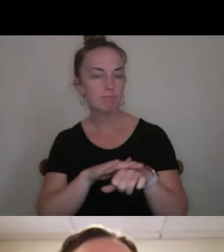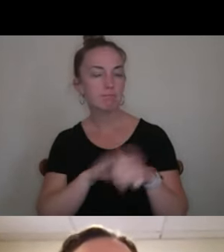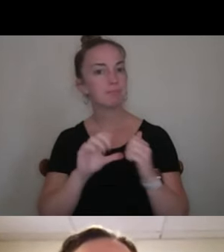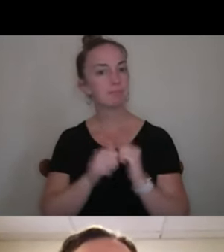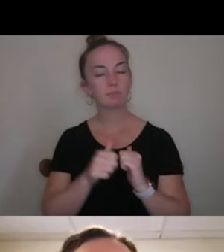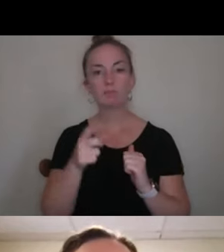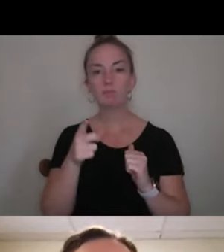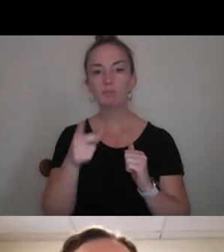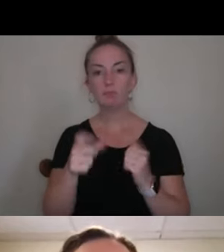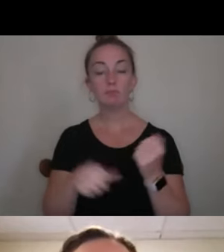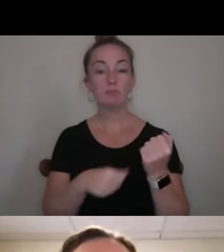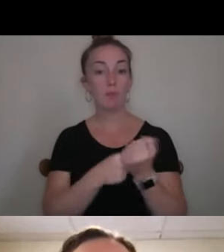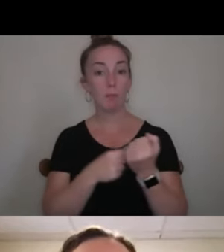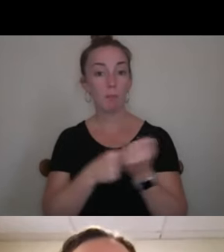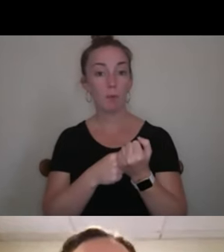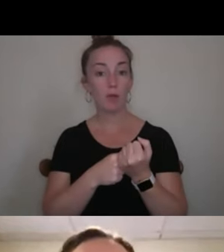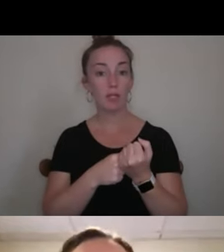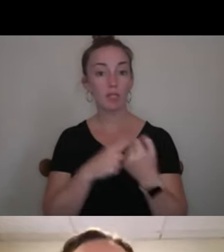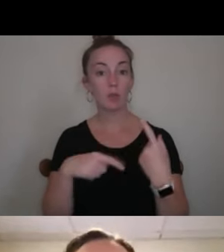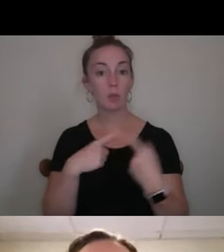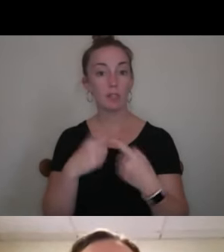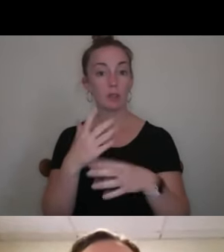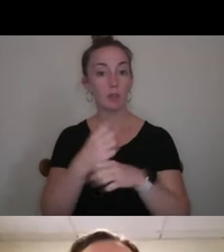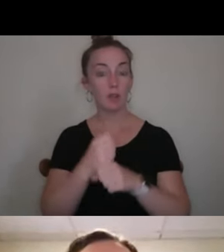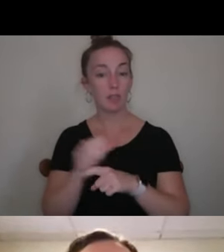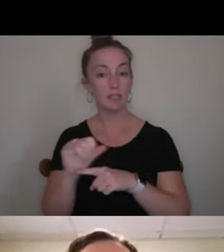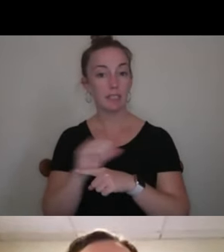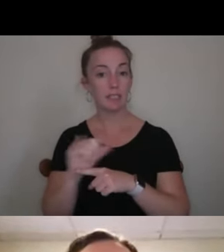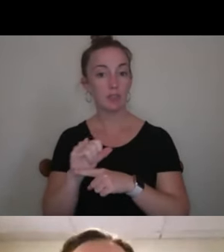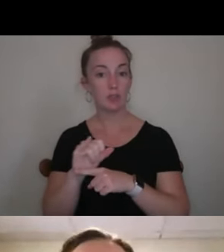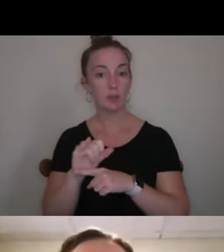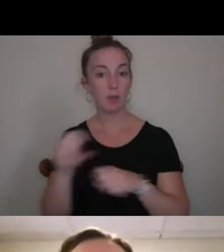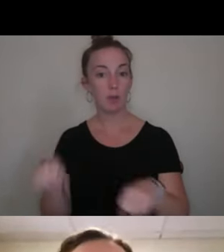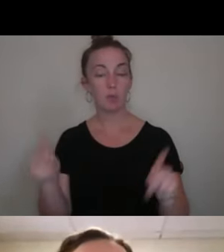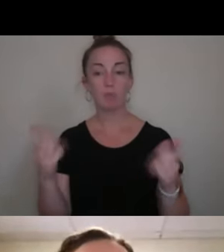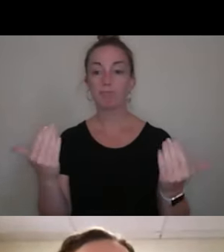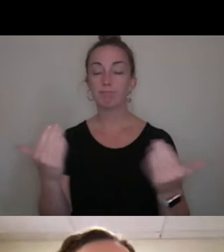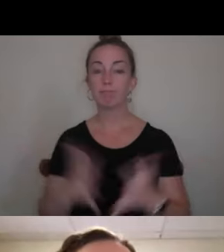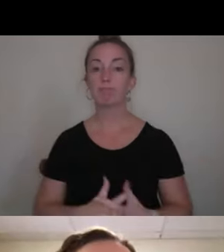supported in securing those internship opportunities. I'd love to hear.